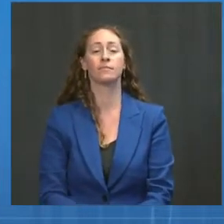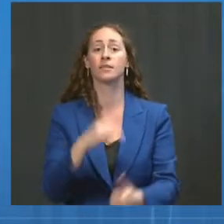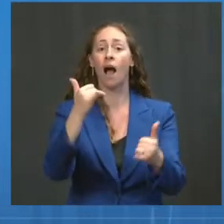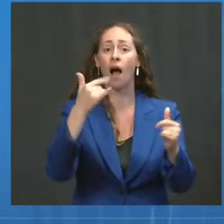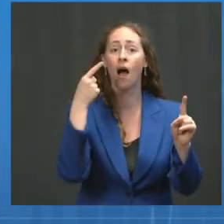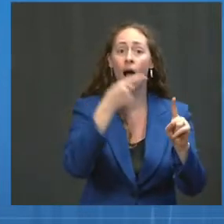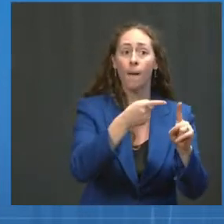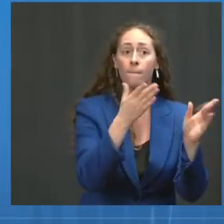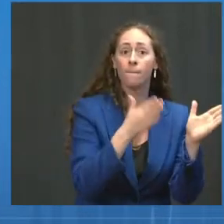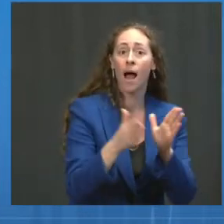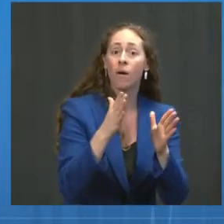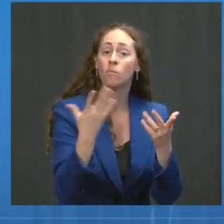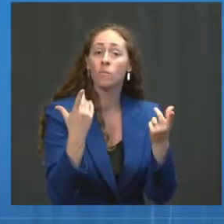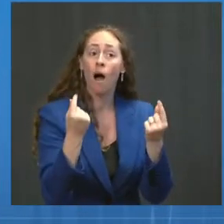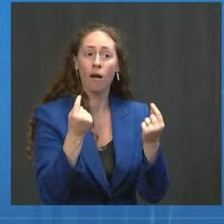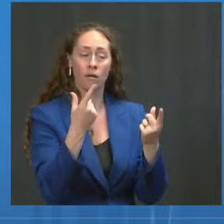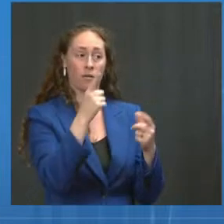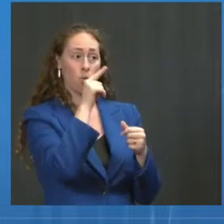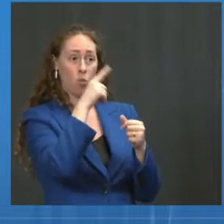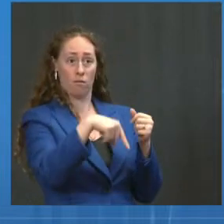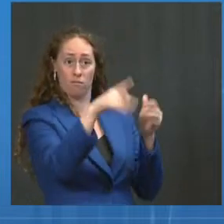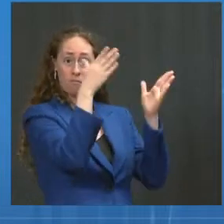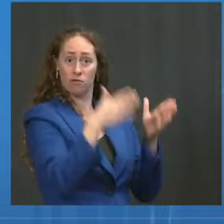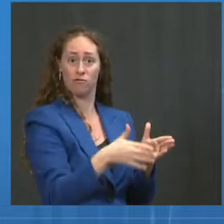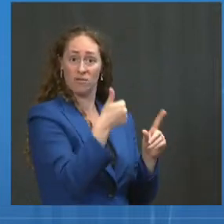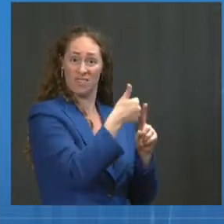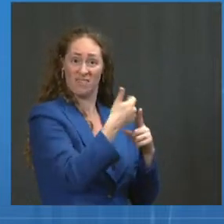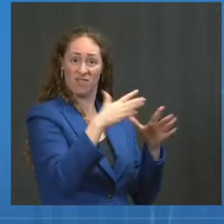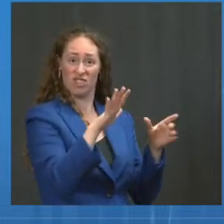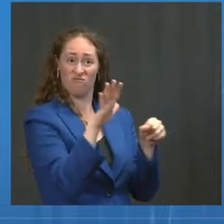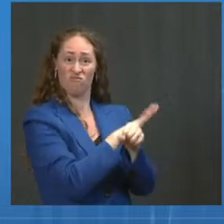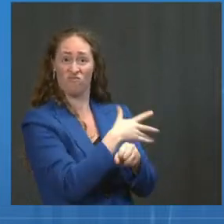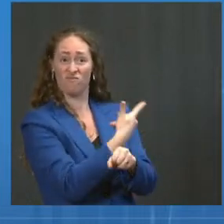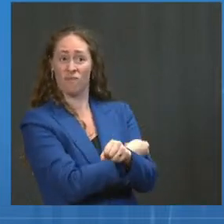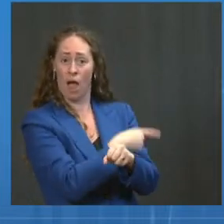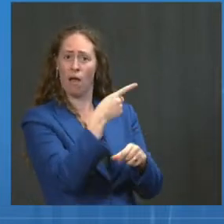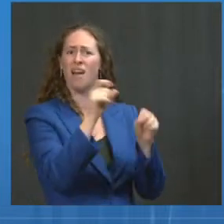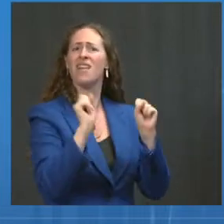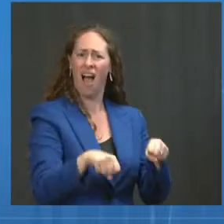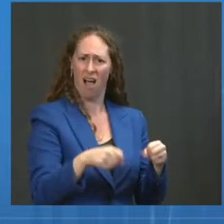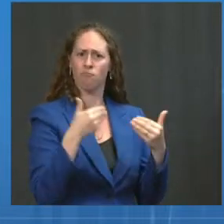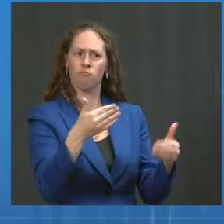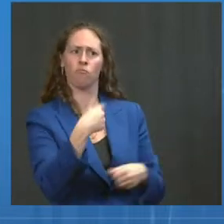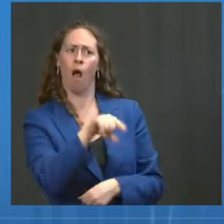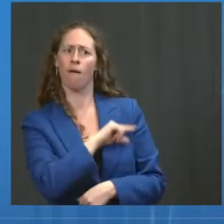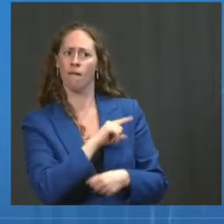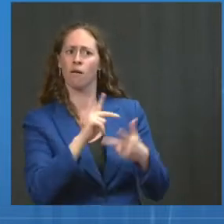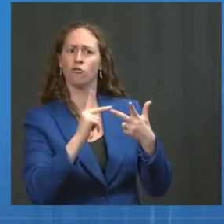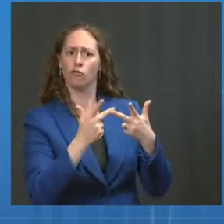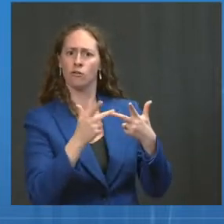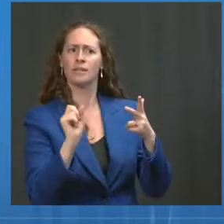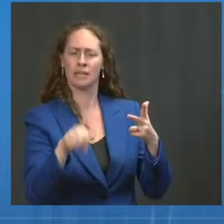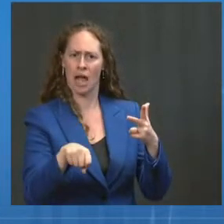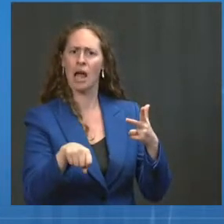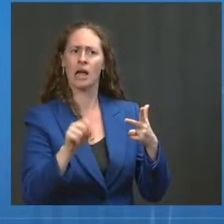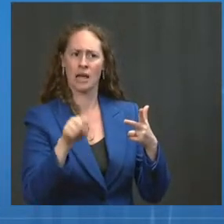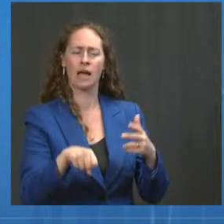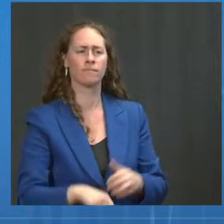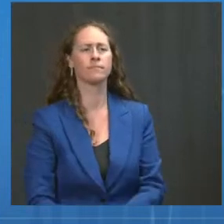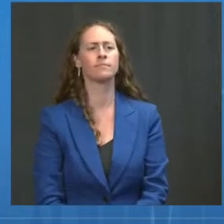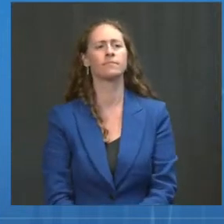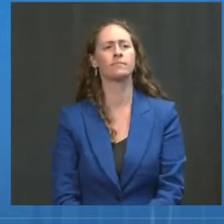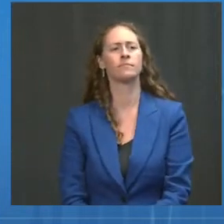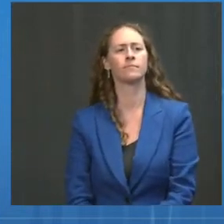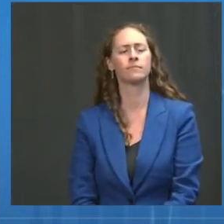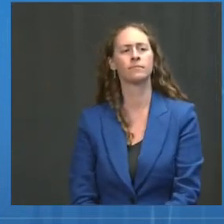earliest in the vaccination rollout will be eligible for a booster first. This includes our most vulnerable populations like our